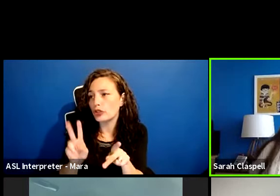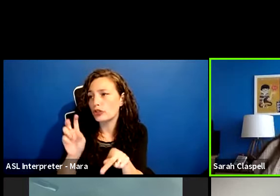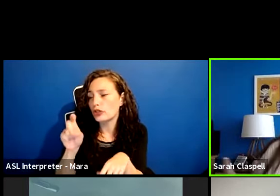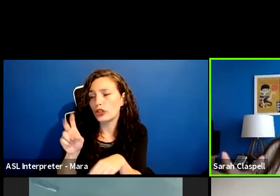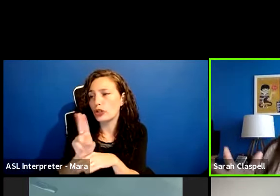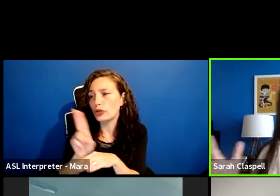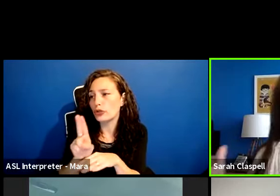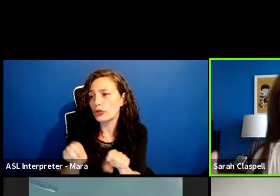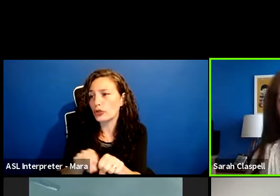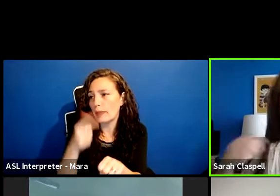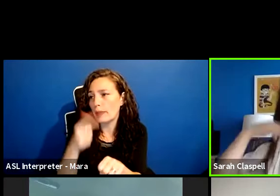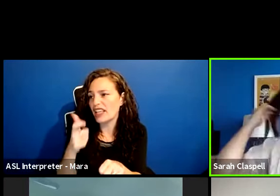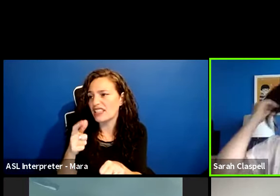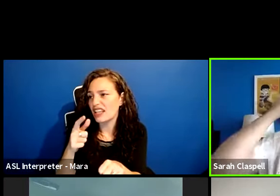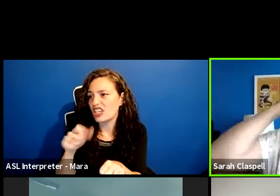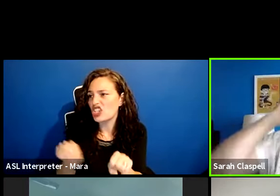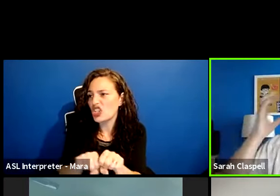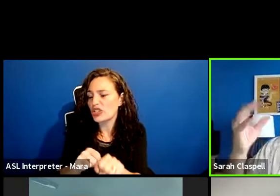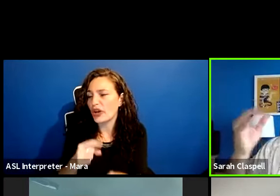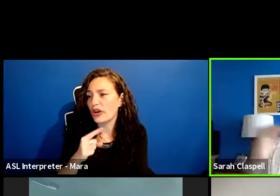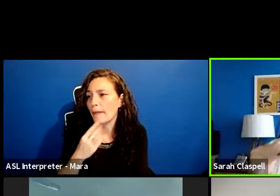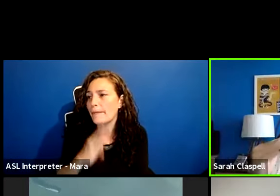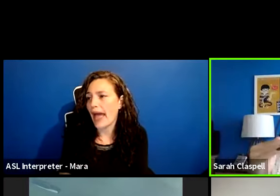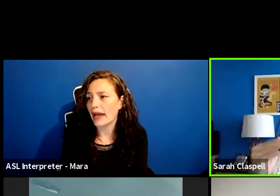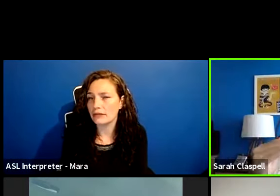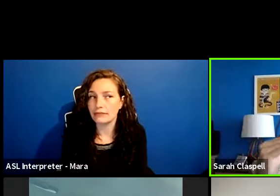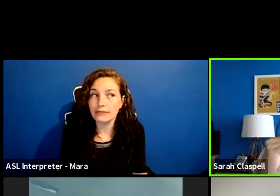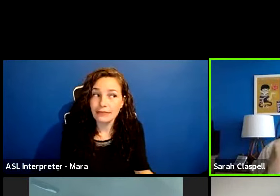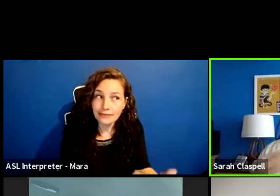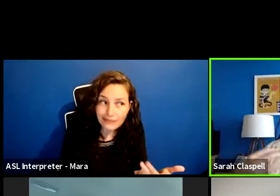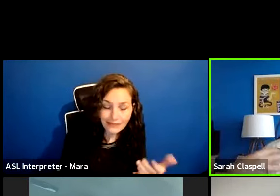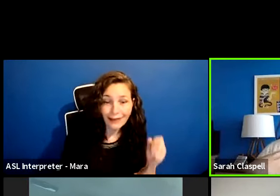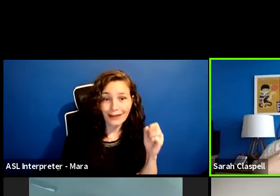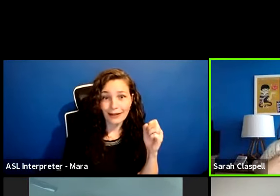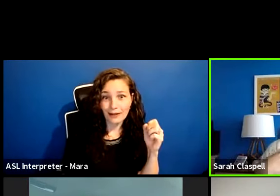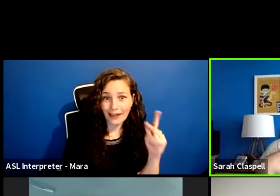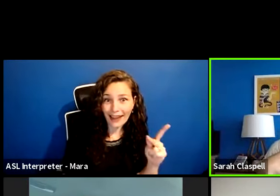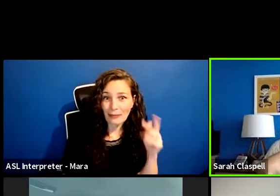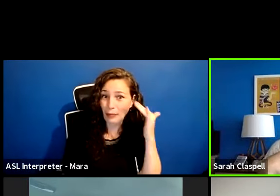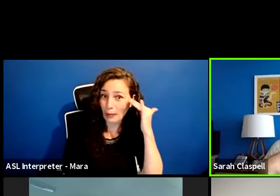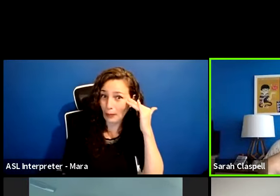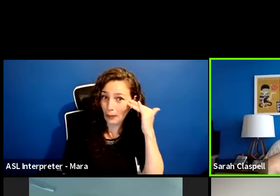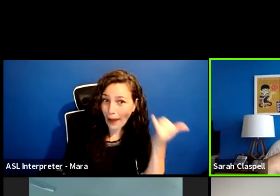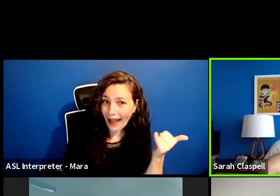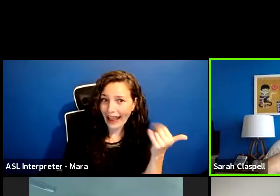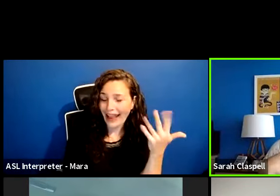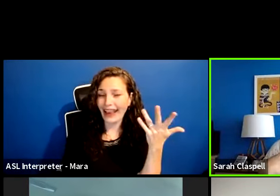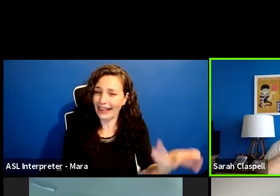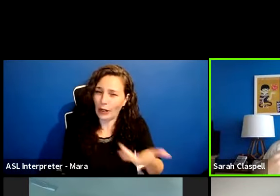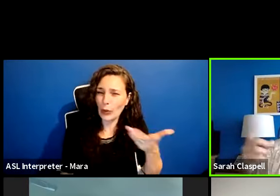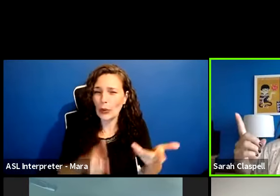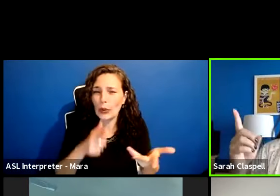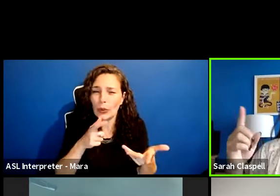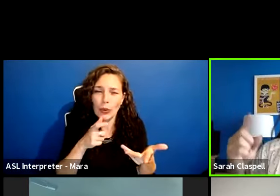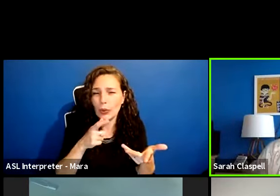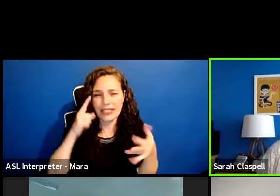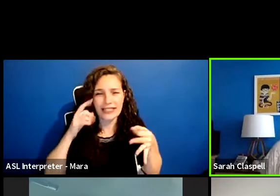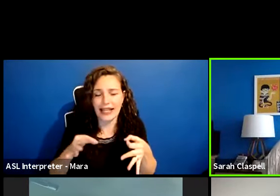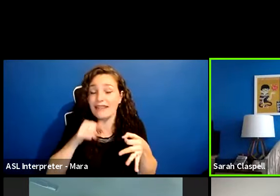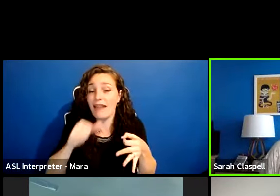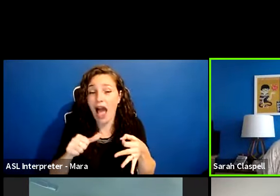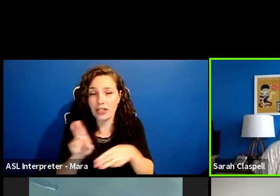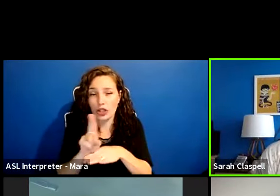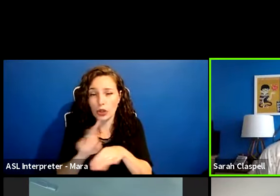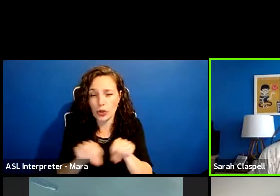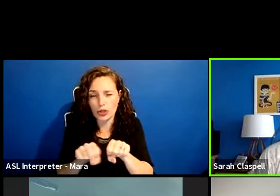That's okay. Maybe shoes are bad, but why are shoes bad? Who's the person that decided you shouldn't wear shoes? Um, a better